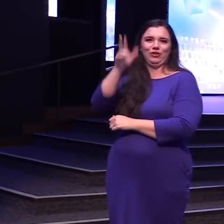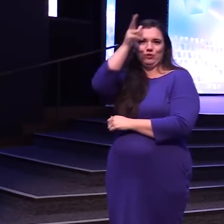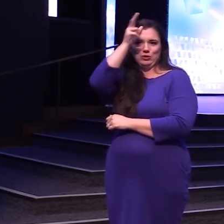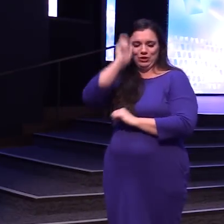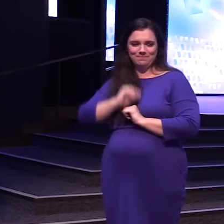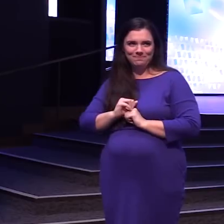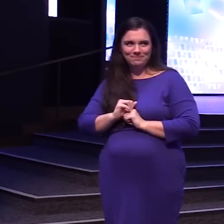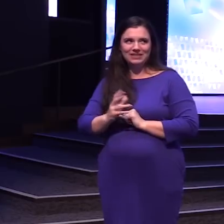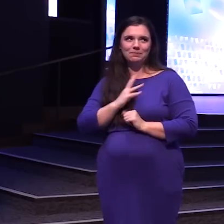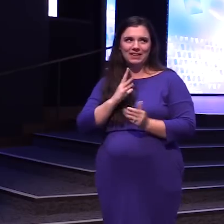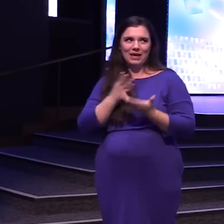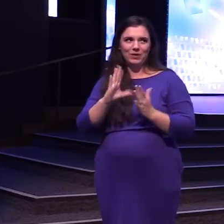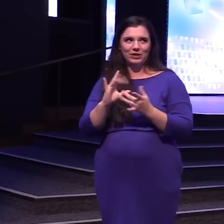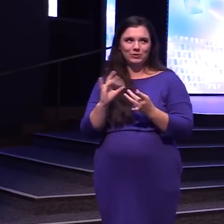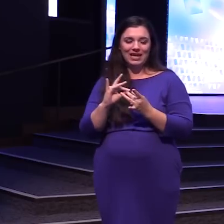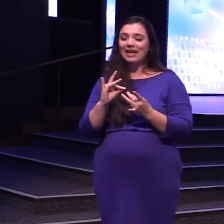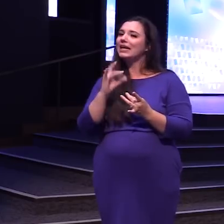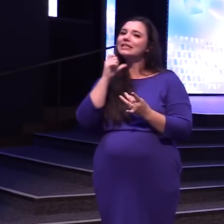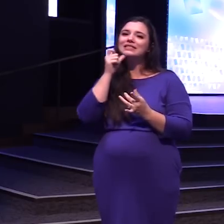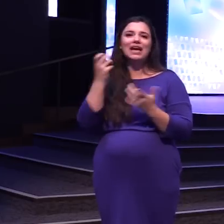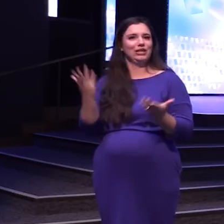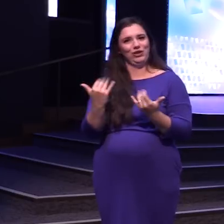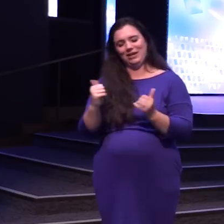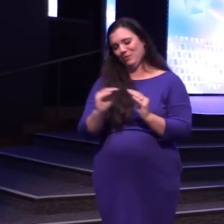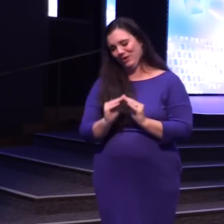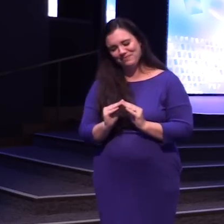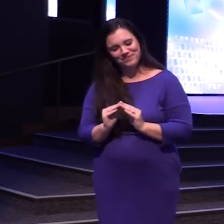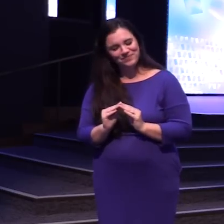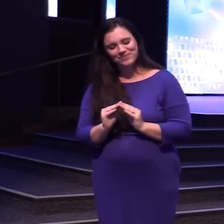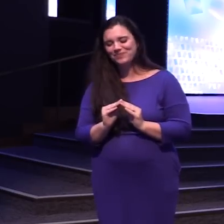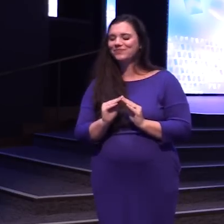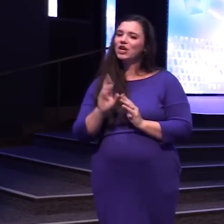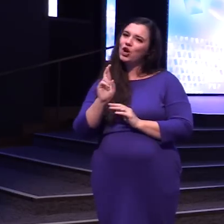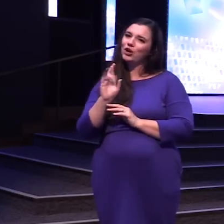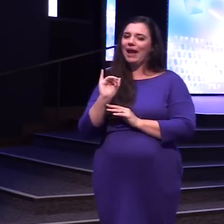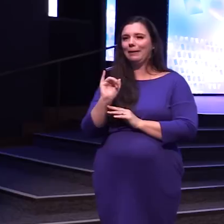That's a polite way To say It's no longer here R.I.P